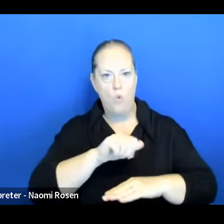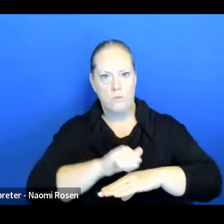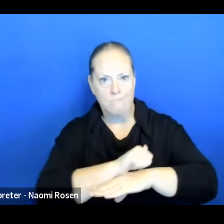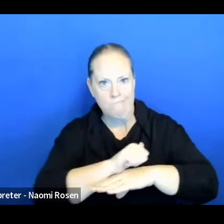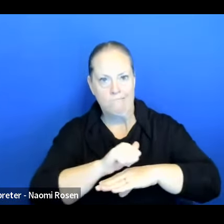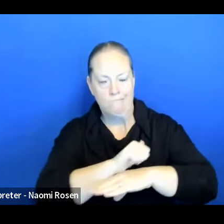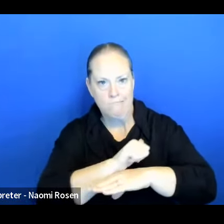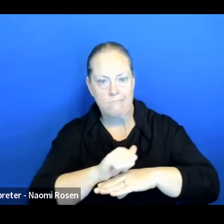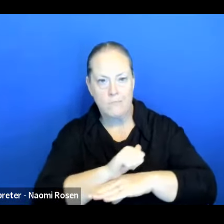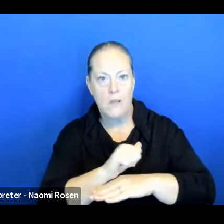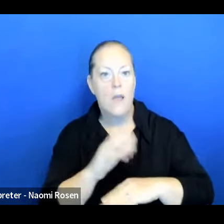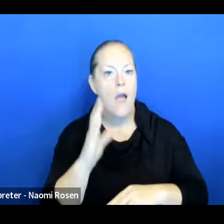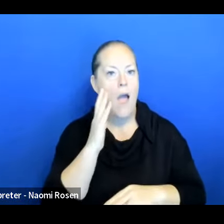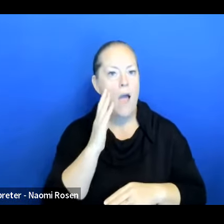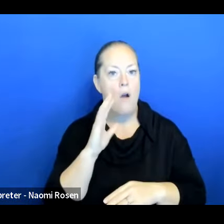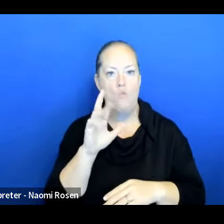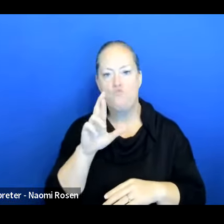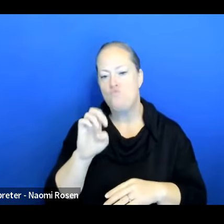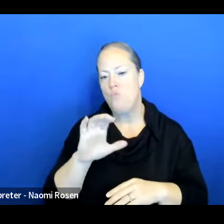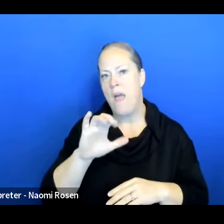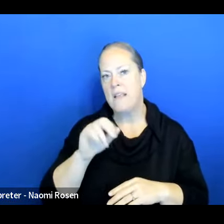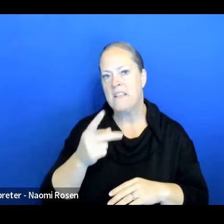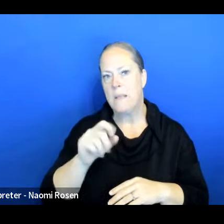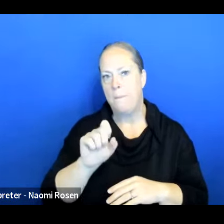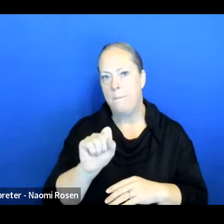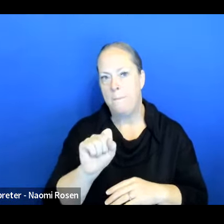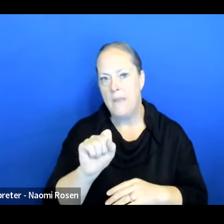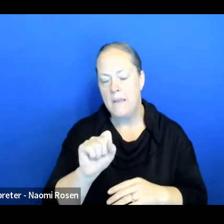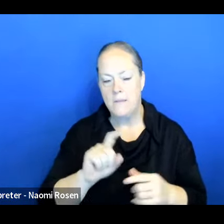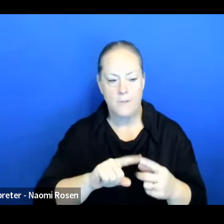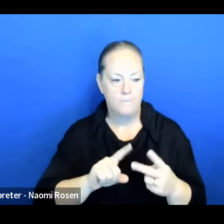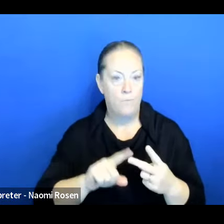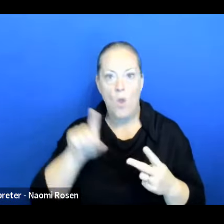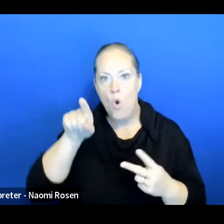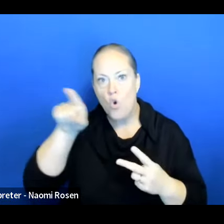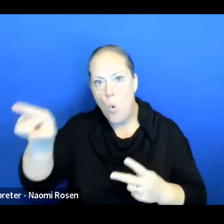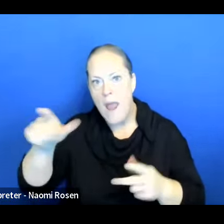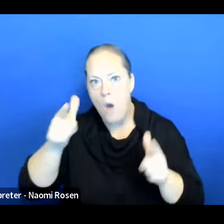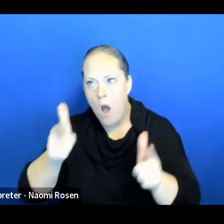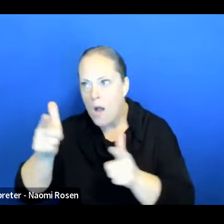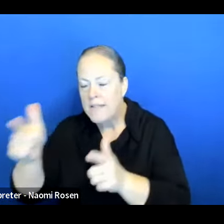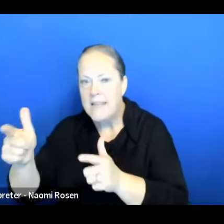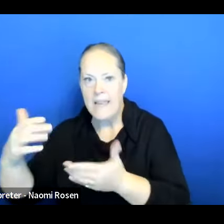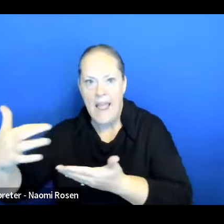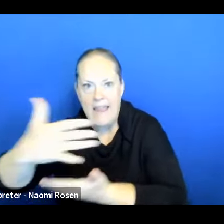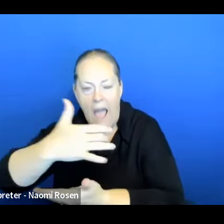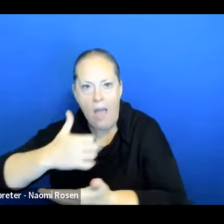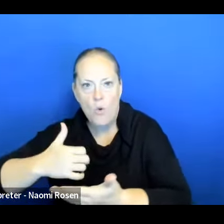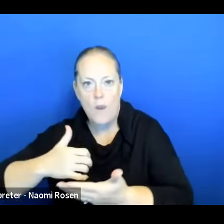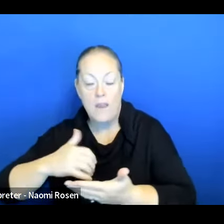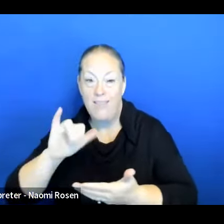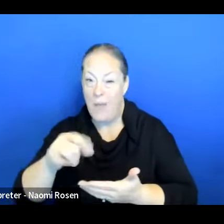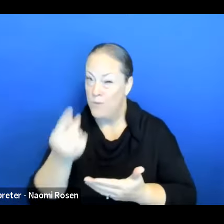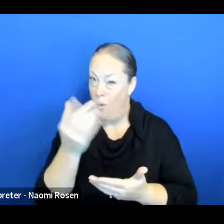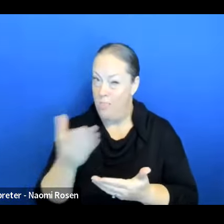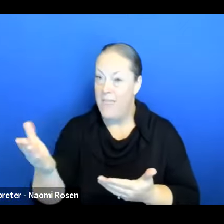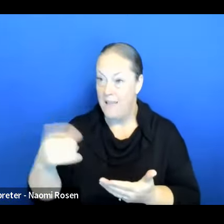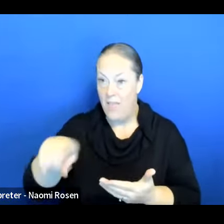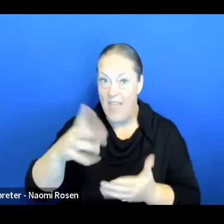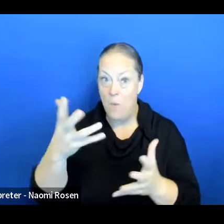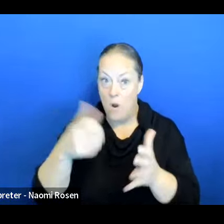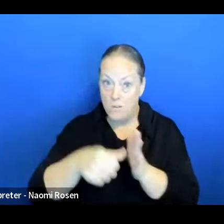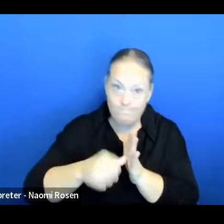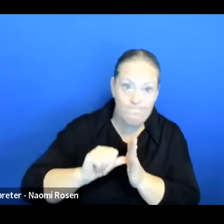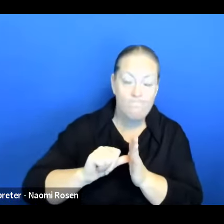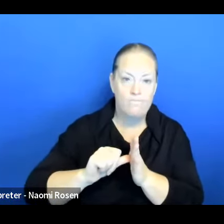things they were talking about were going on going out for recreational hunting and gathering. That's one thing that they wanted to emphasize